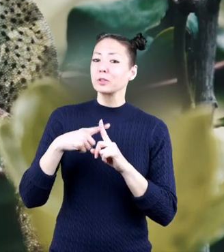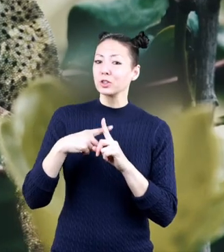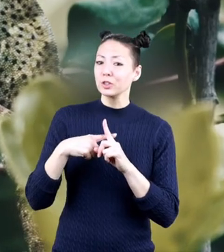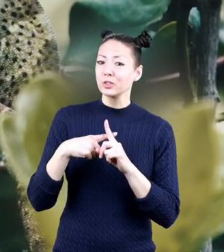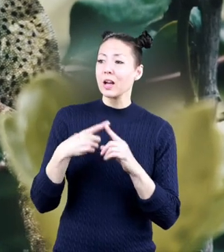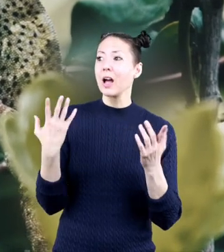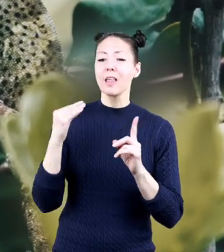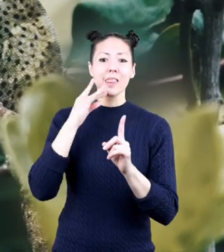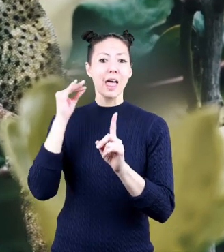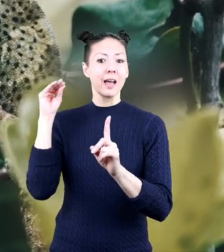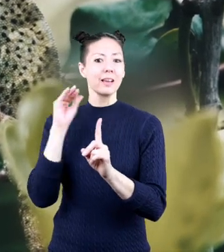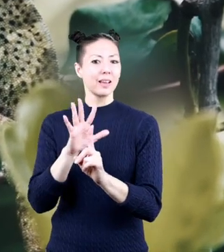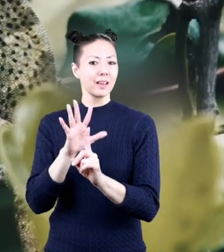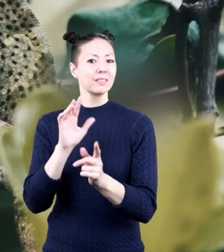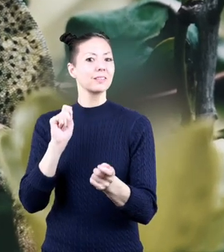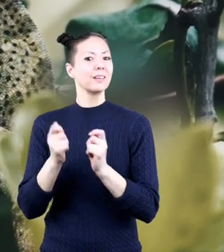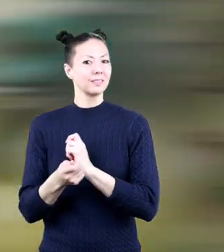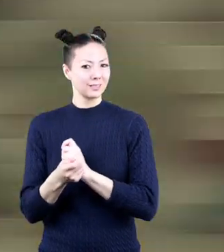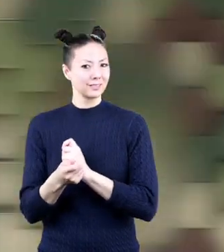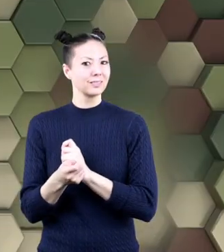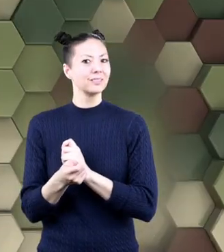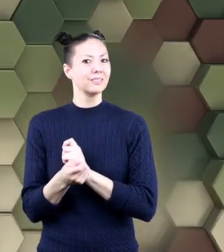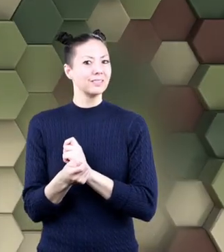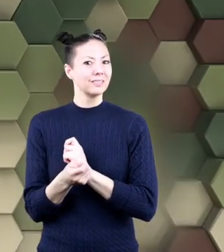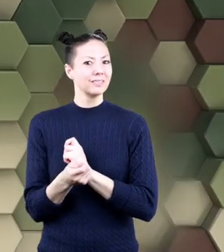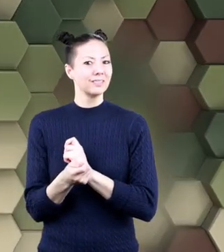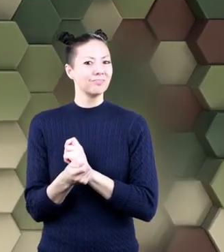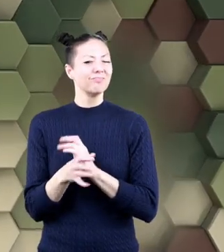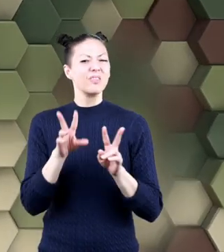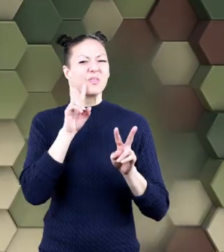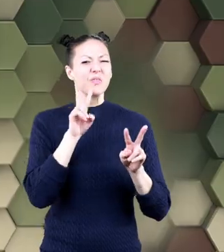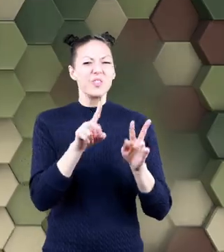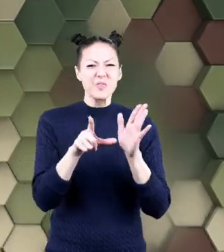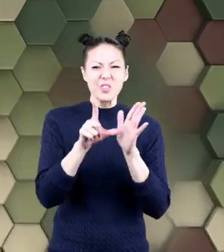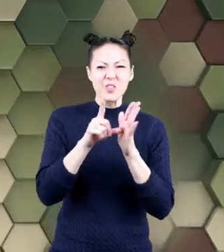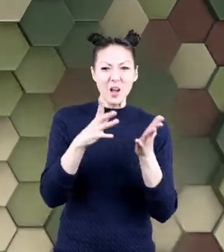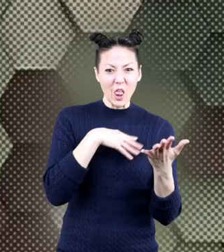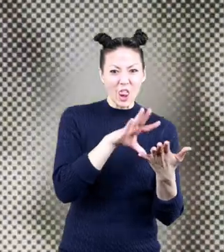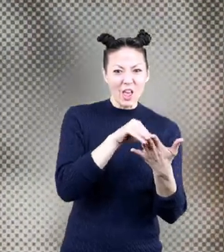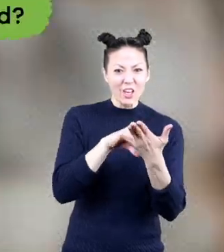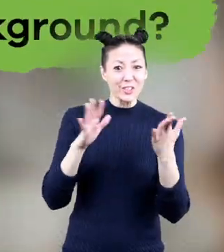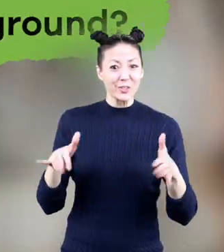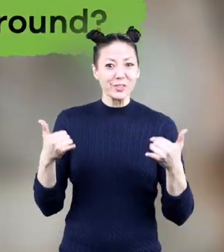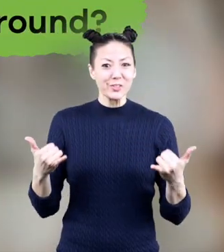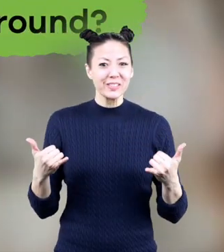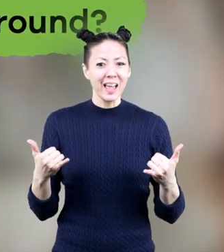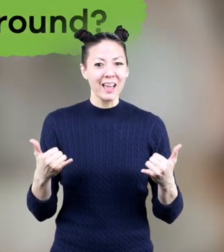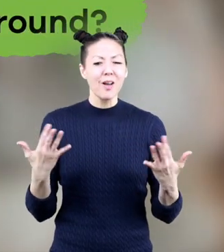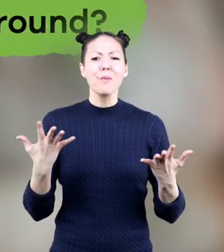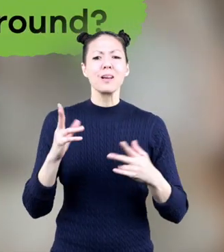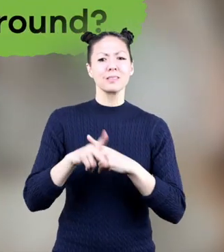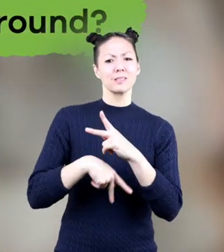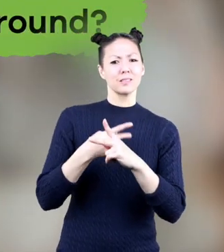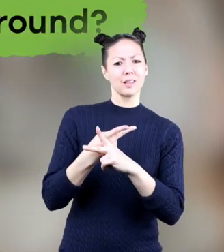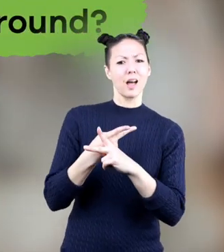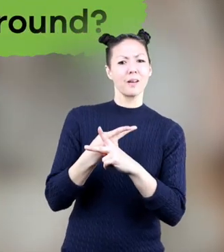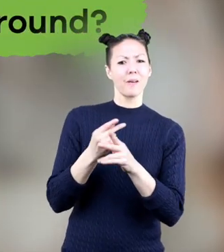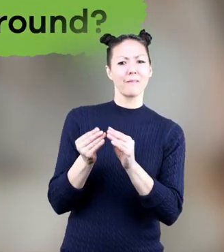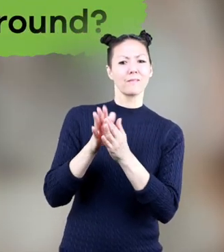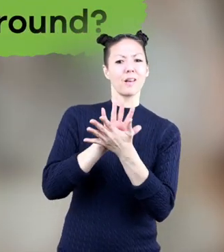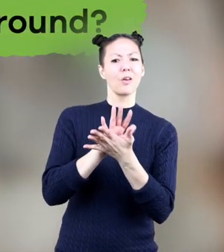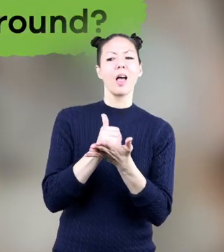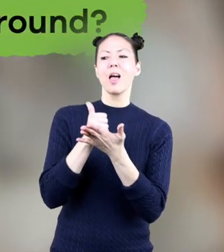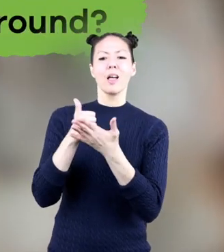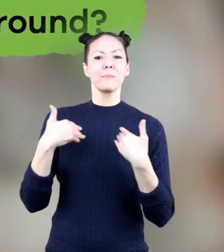or light changes. Let's review what you've learned today. What type of camouflage